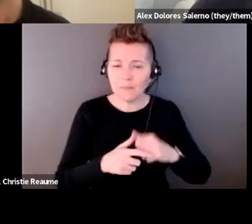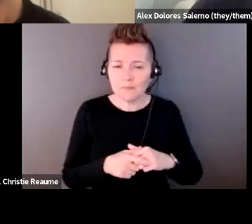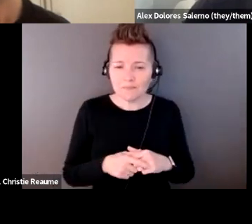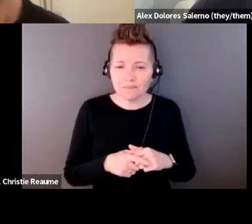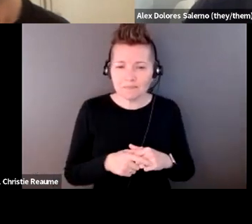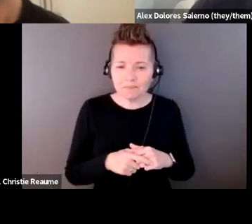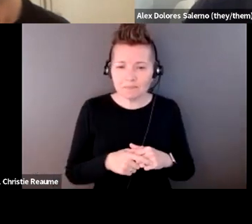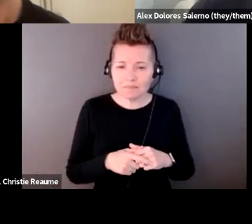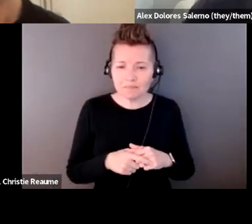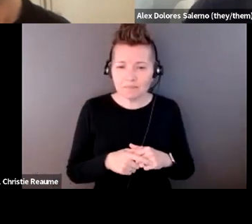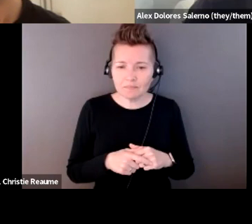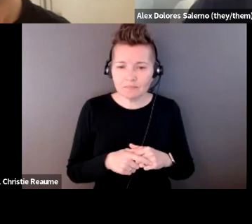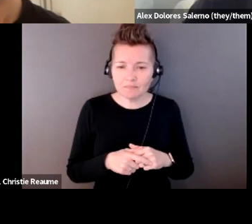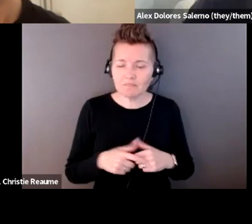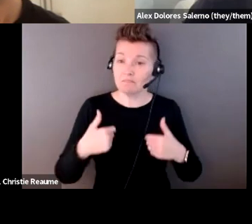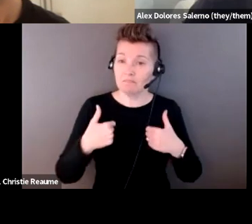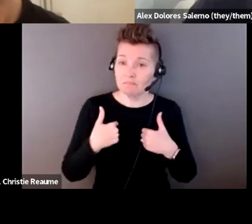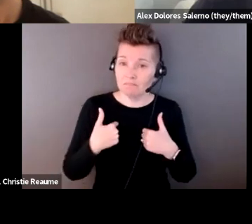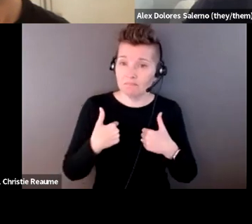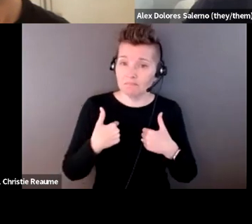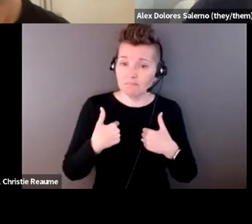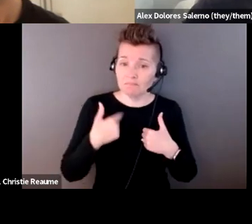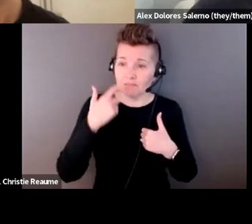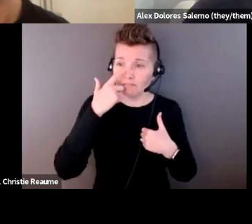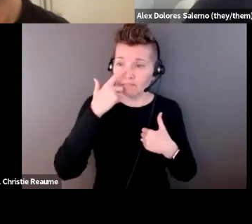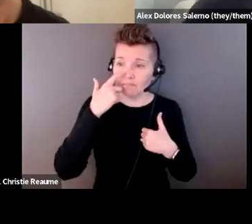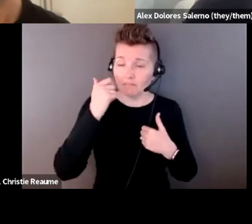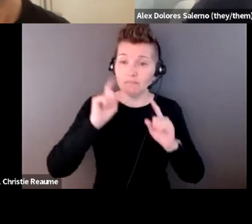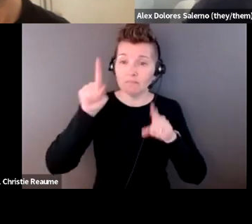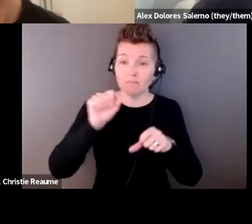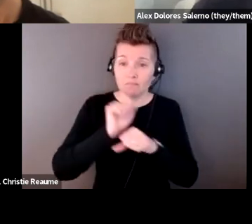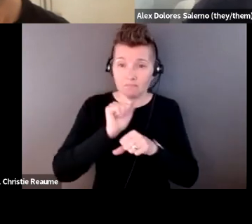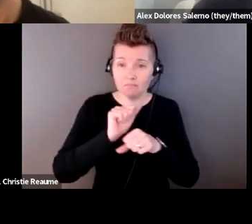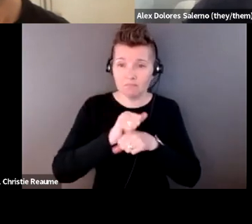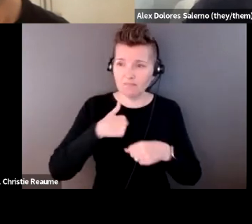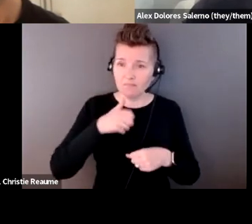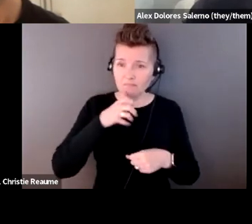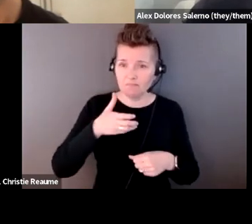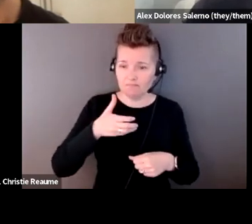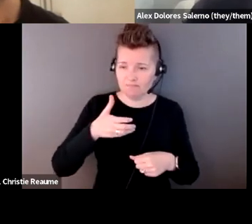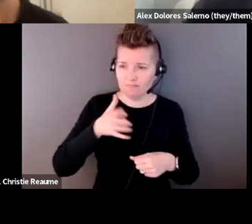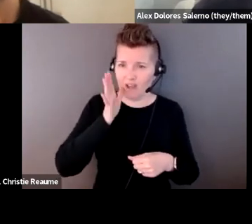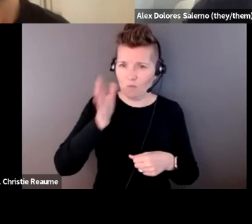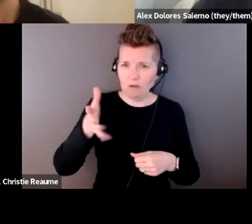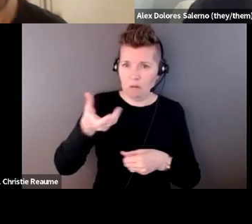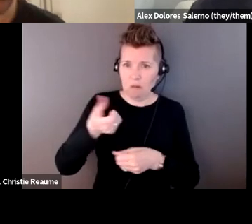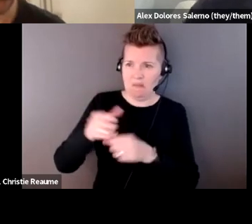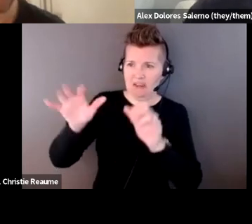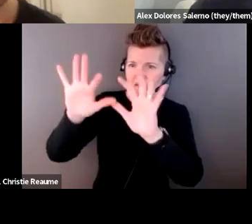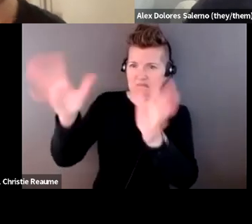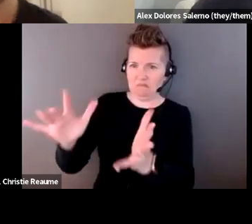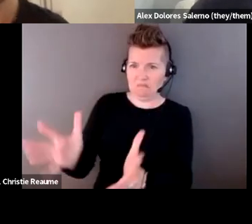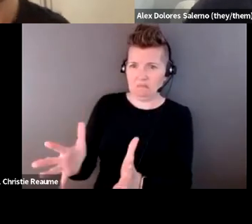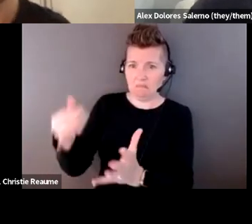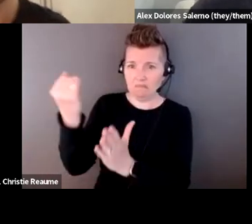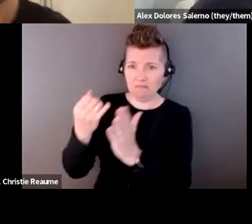go into work thinking, oh, I'm going to make a piece about this condition that I have, or, or like this very specific experience.